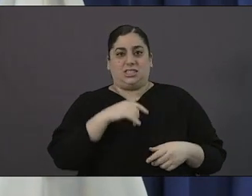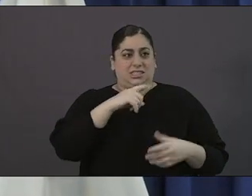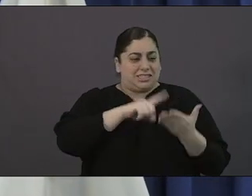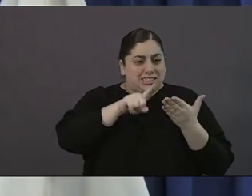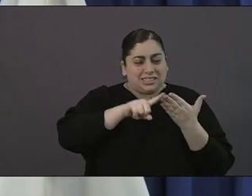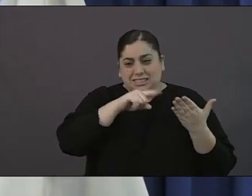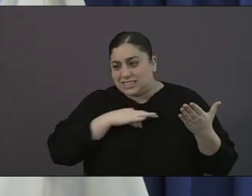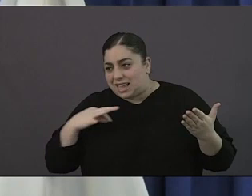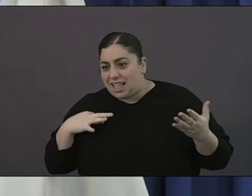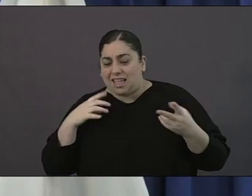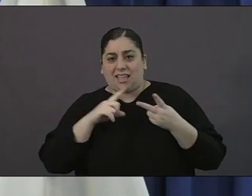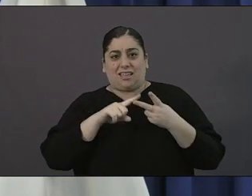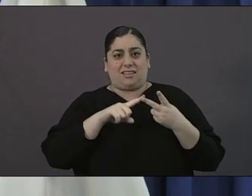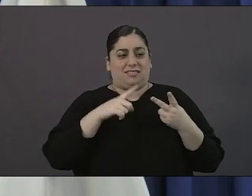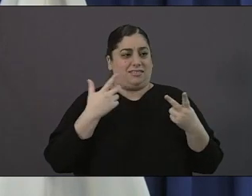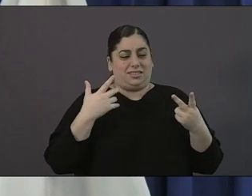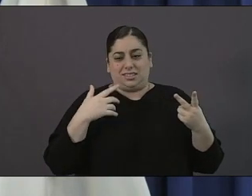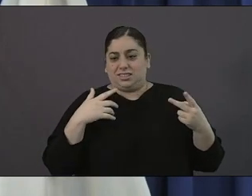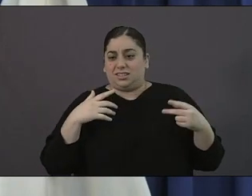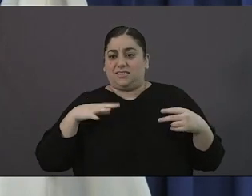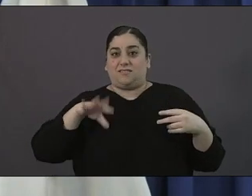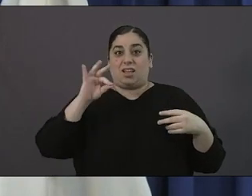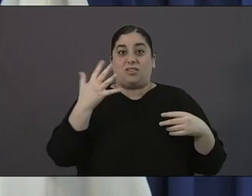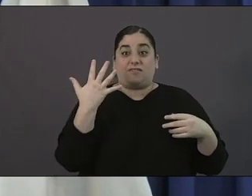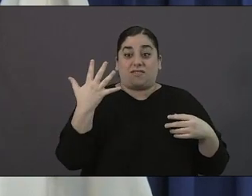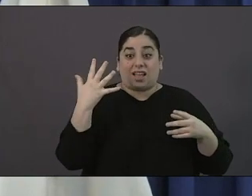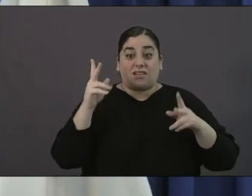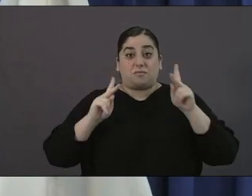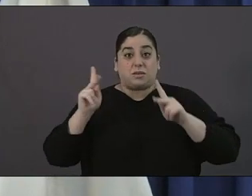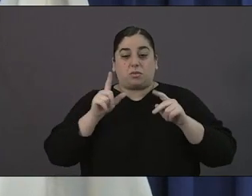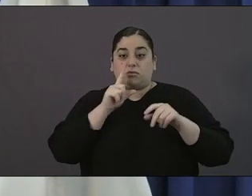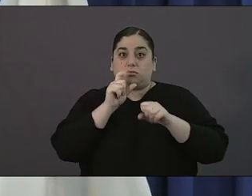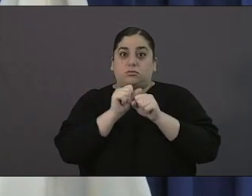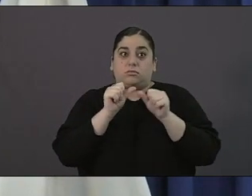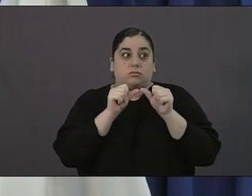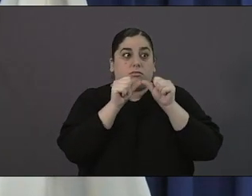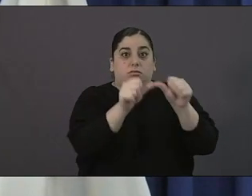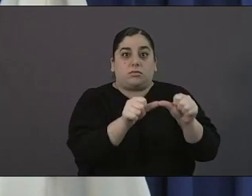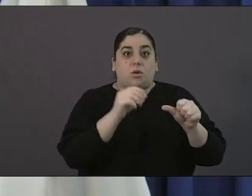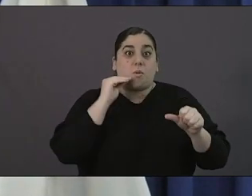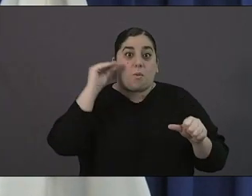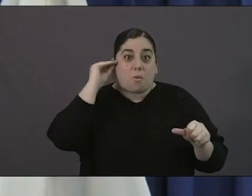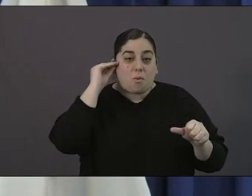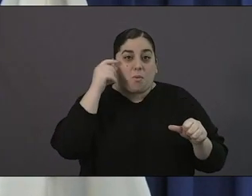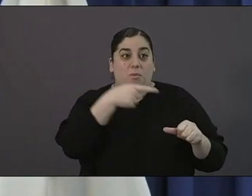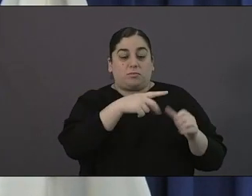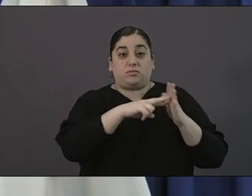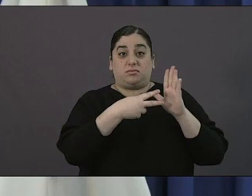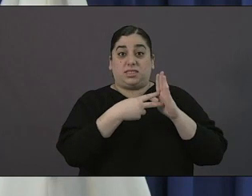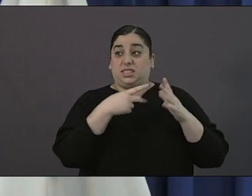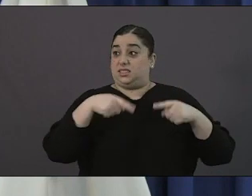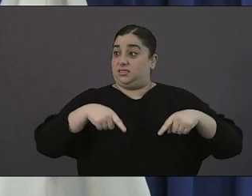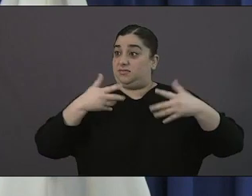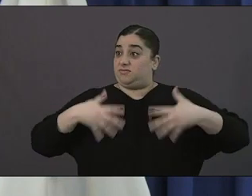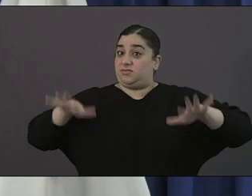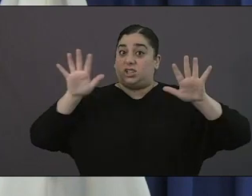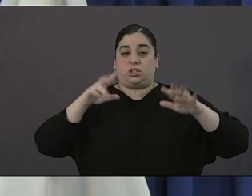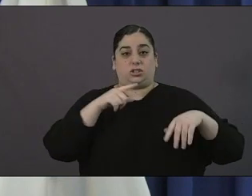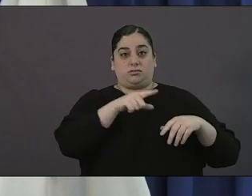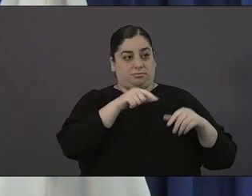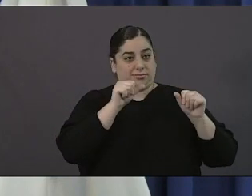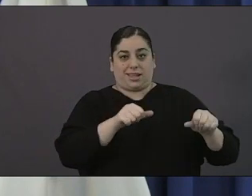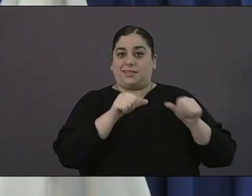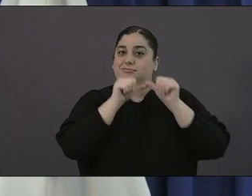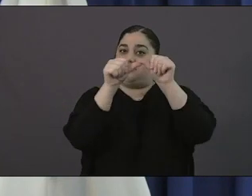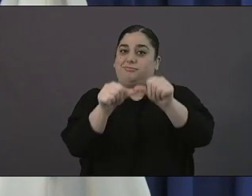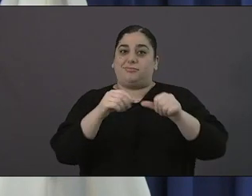five people uh housing permanent housing since we've been there the last week and a half two weeks uh we just mobilized our outreach teams today uh as